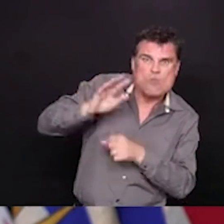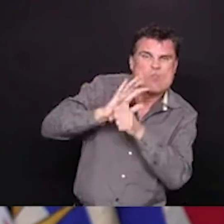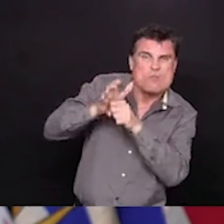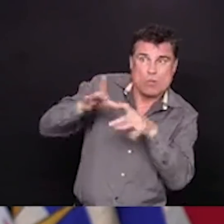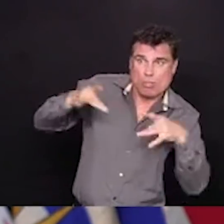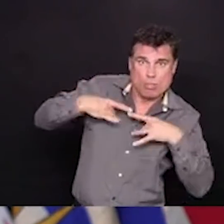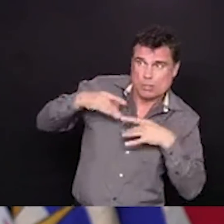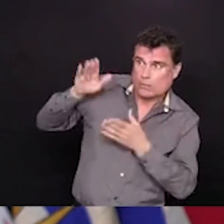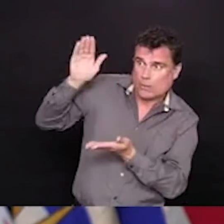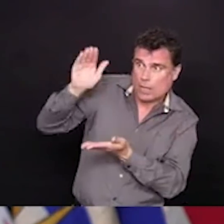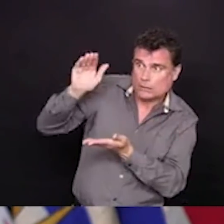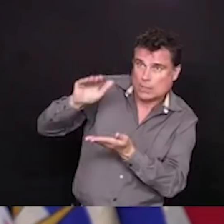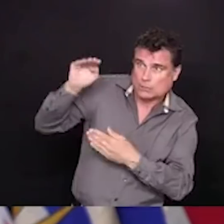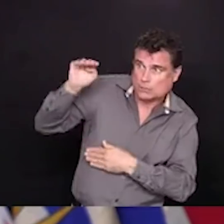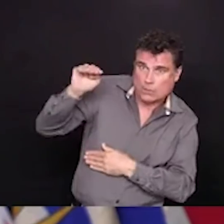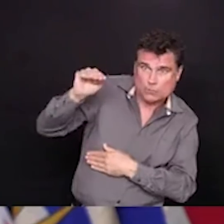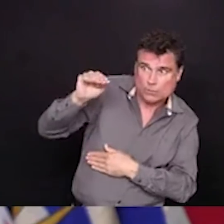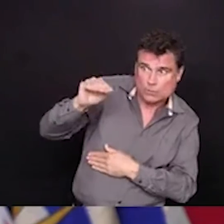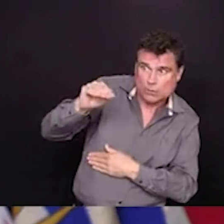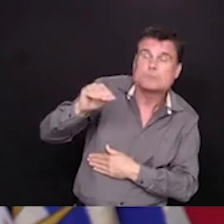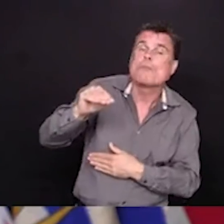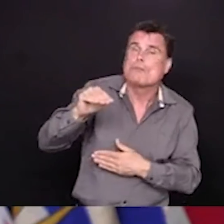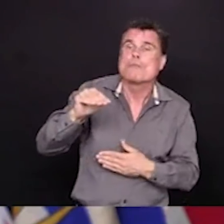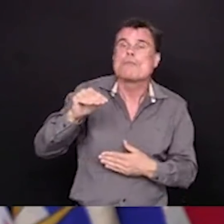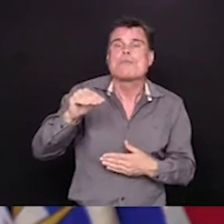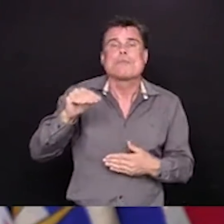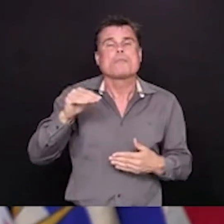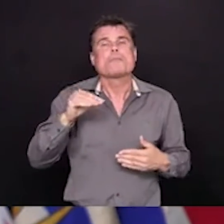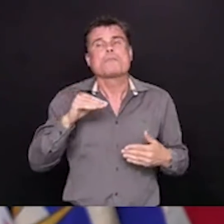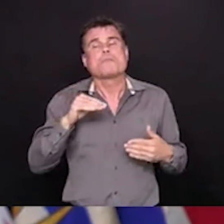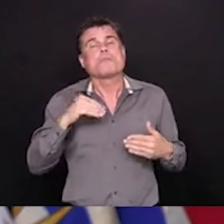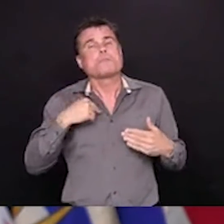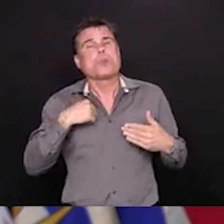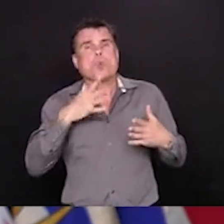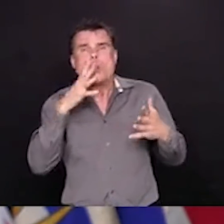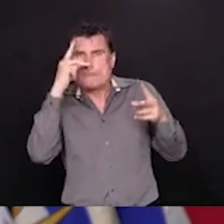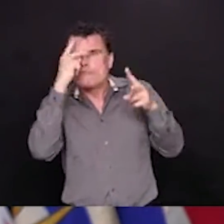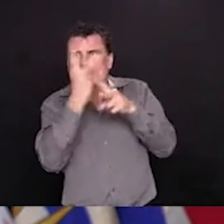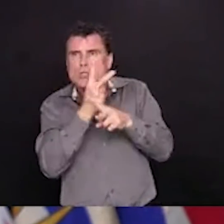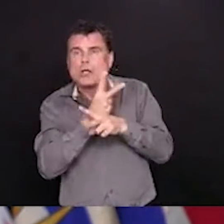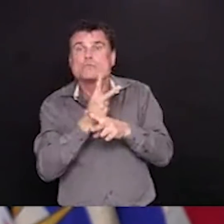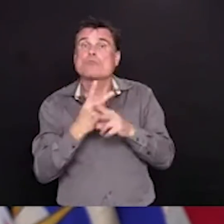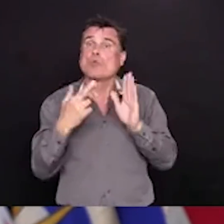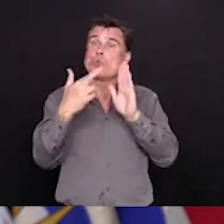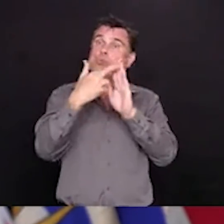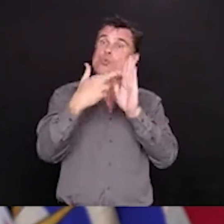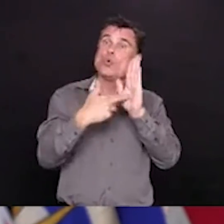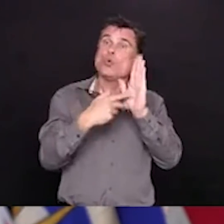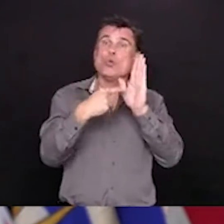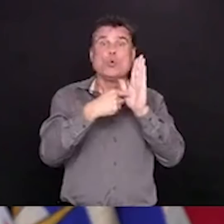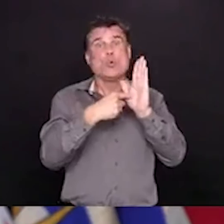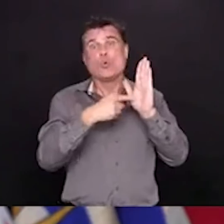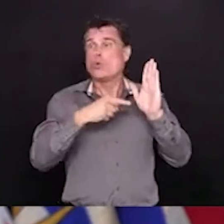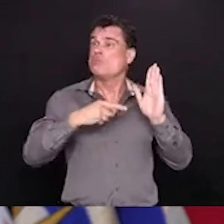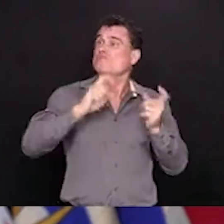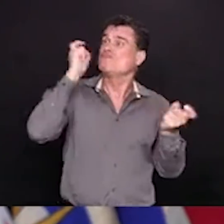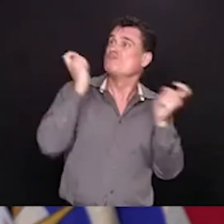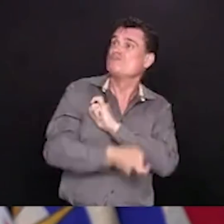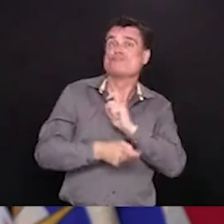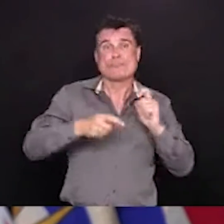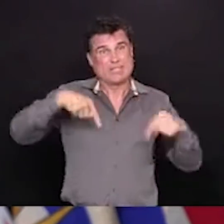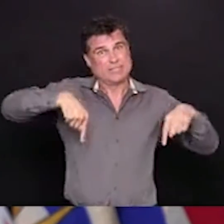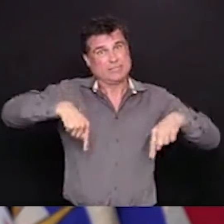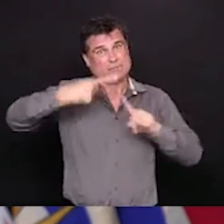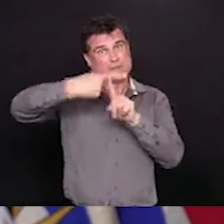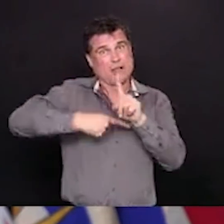in April. And if we look at the trajectory and the modelling that we presented, we're looking at the middle of May if things continue to